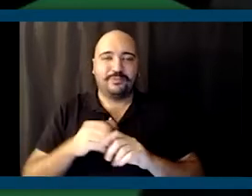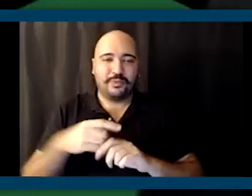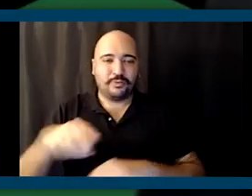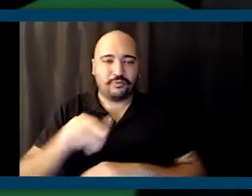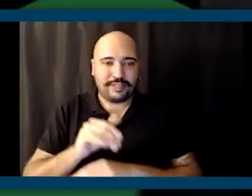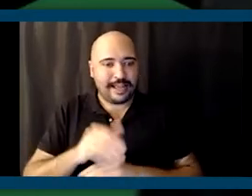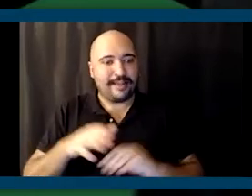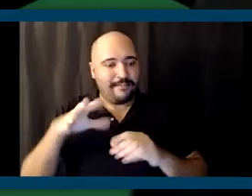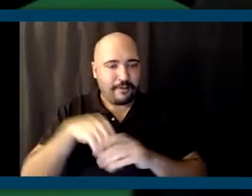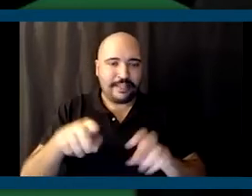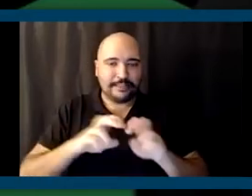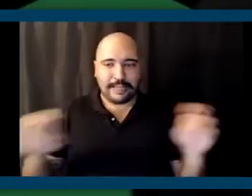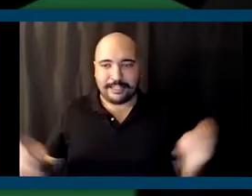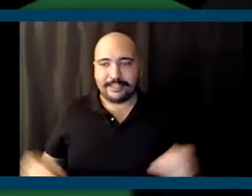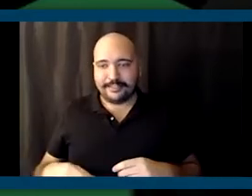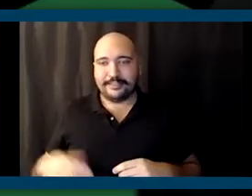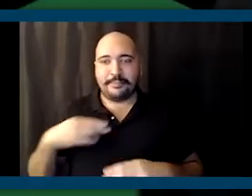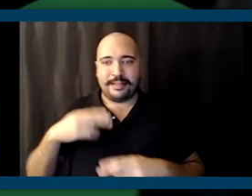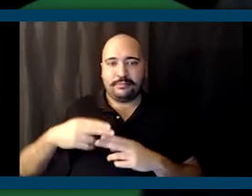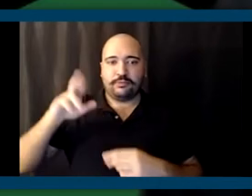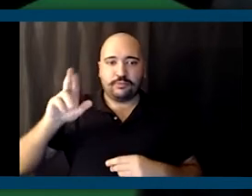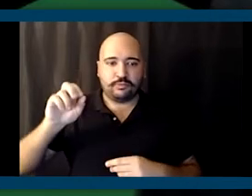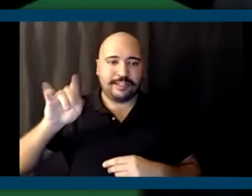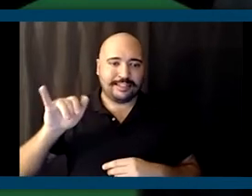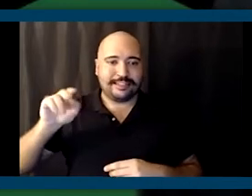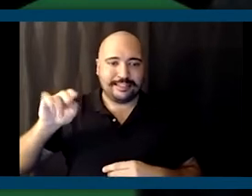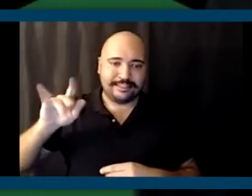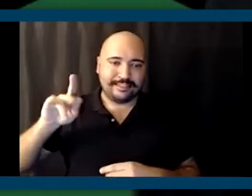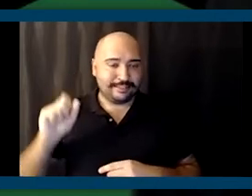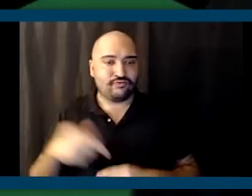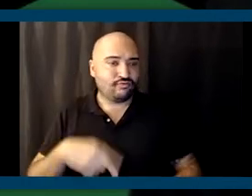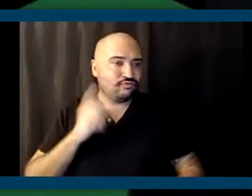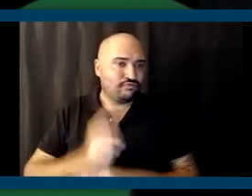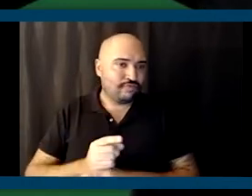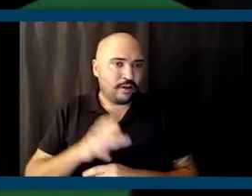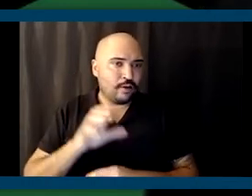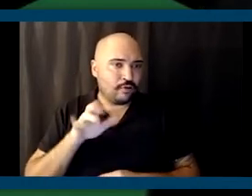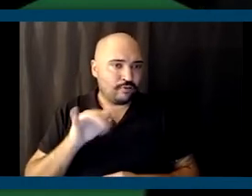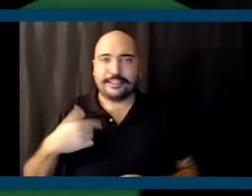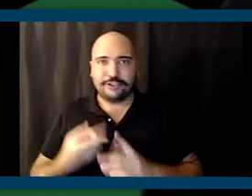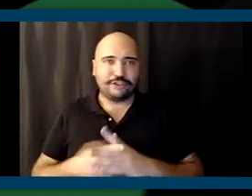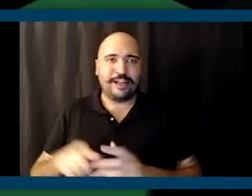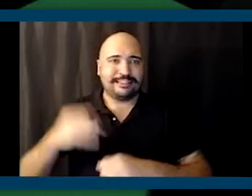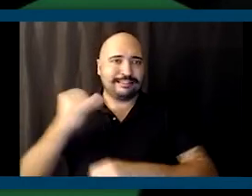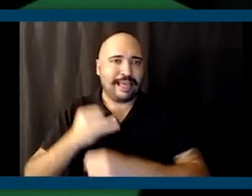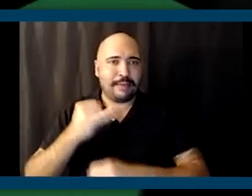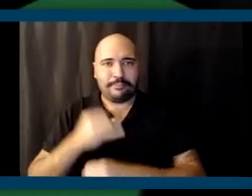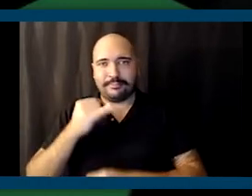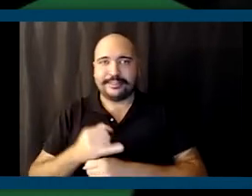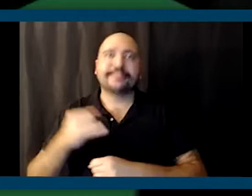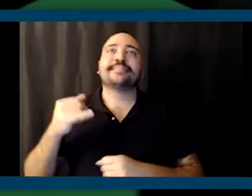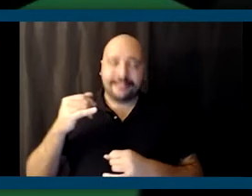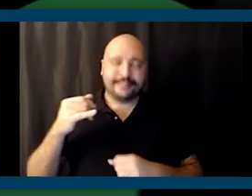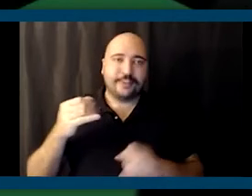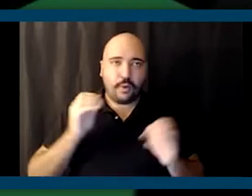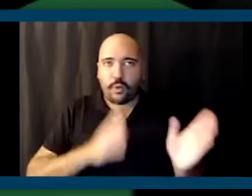As Corey said, my name is Rodney Nickens, and you're right, Corey. I got my start as a campus organizer at UC Merced, and